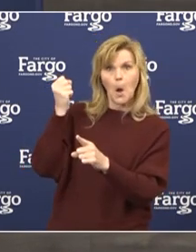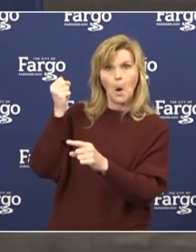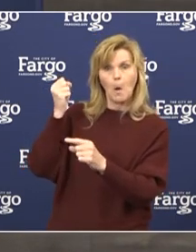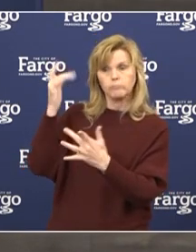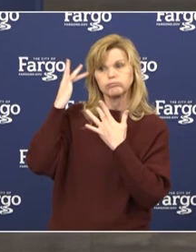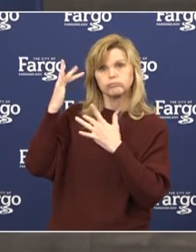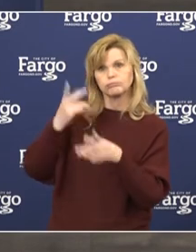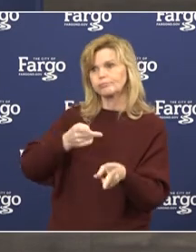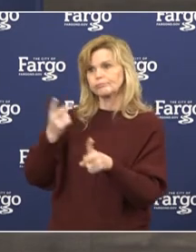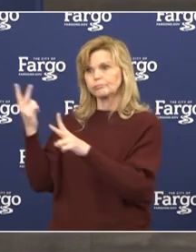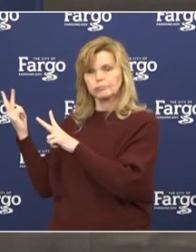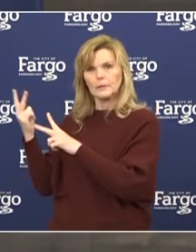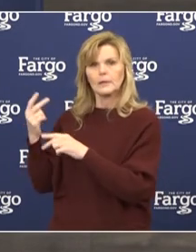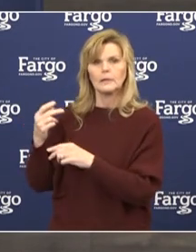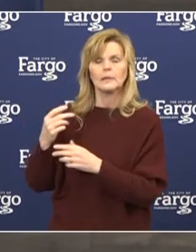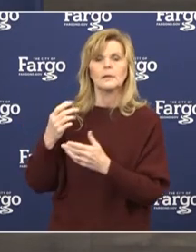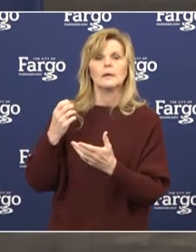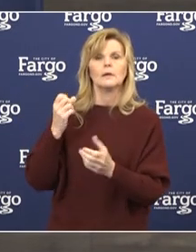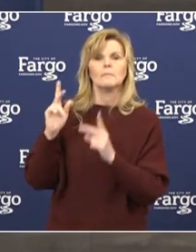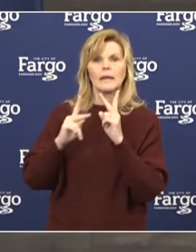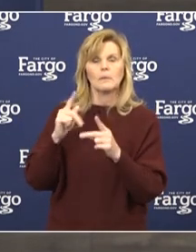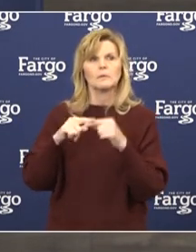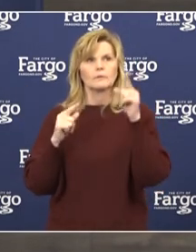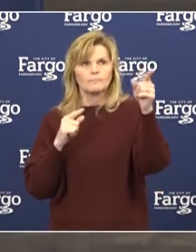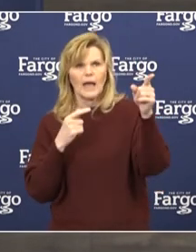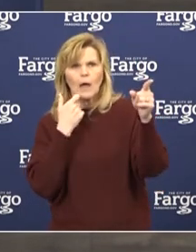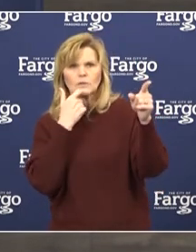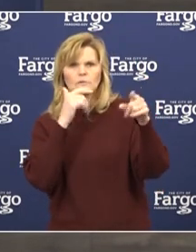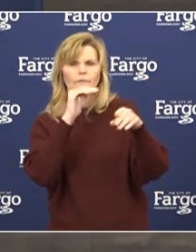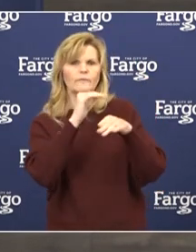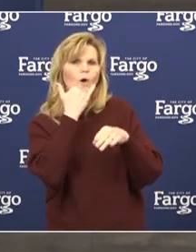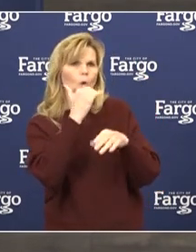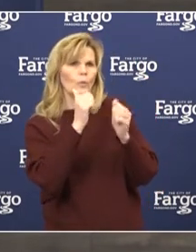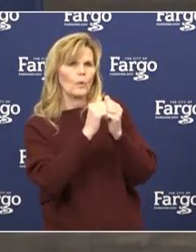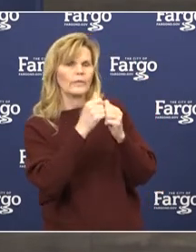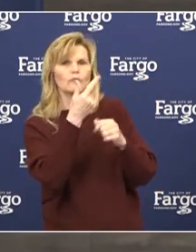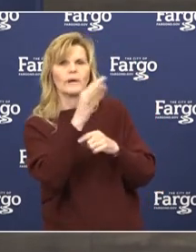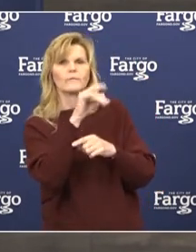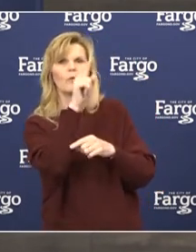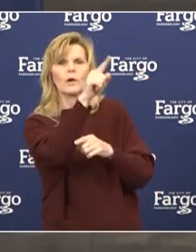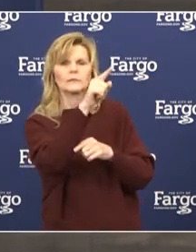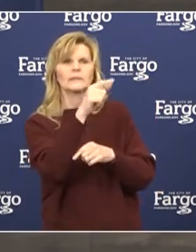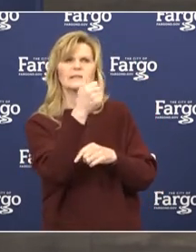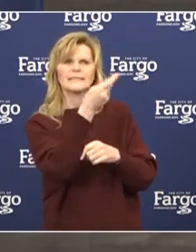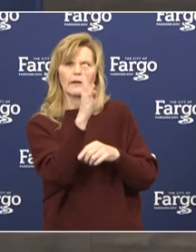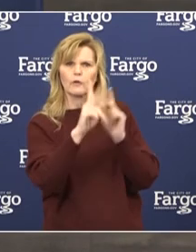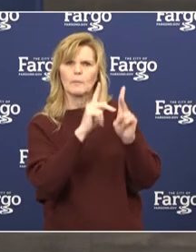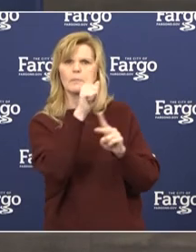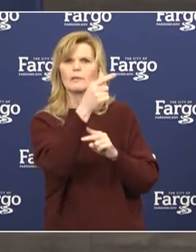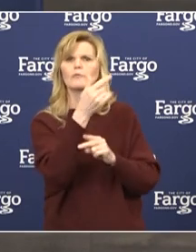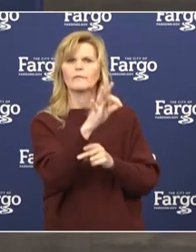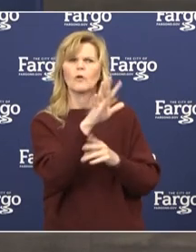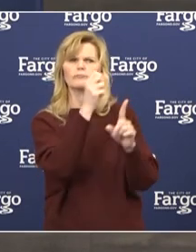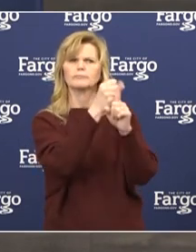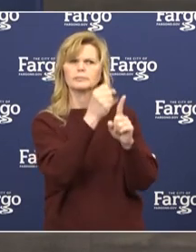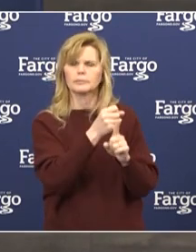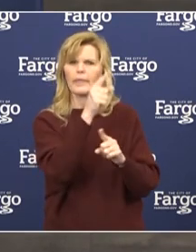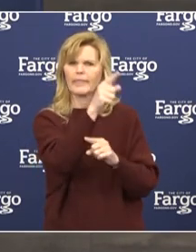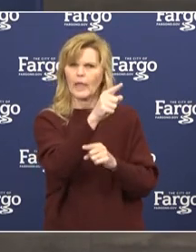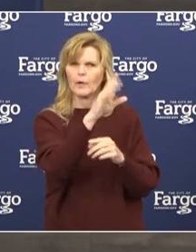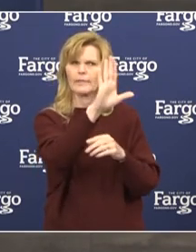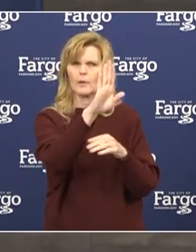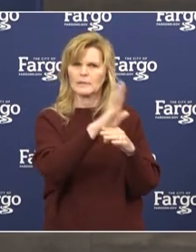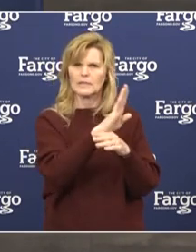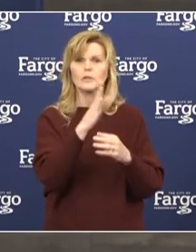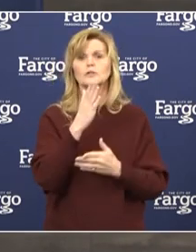businesses are wondering, and news out of Grand Forks tonight with another organization hit with several people testing positive. So some of the things that